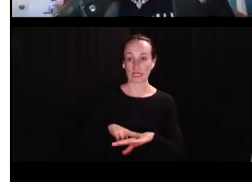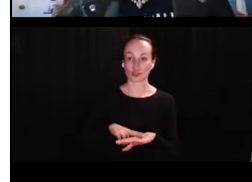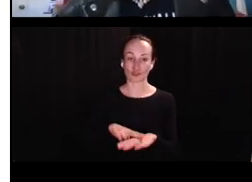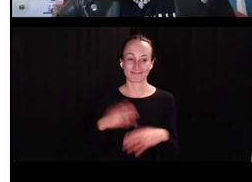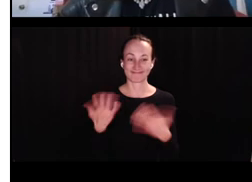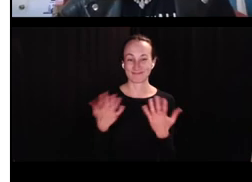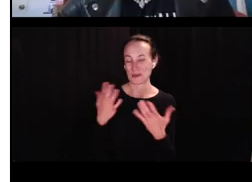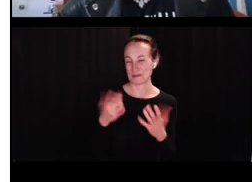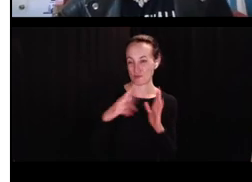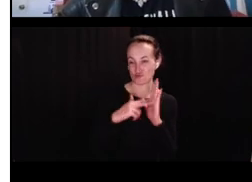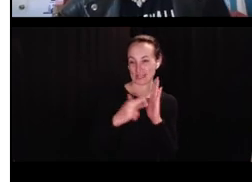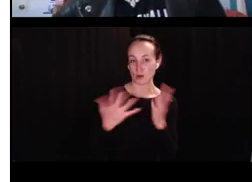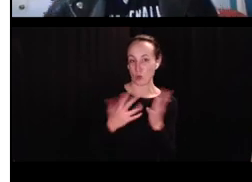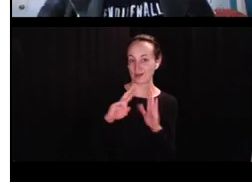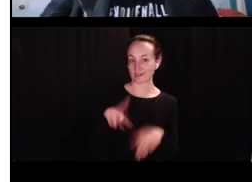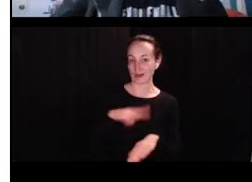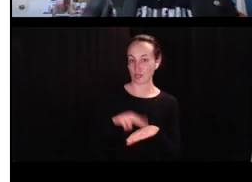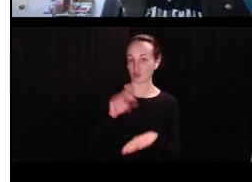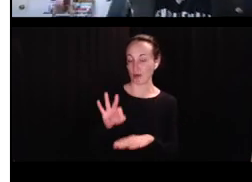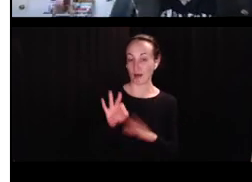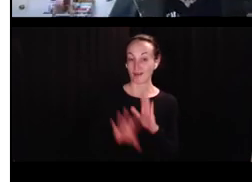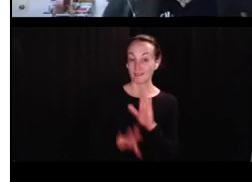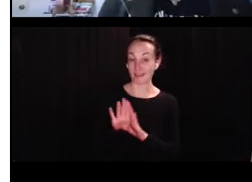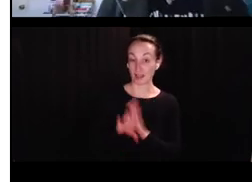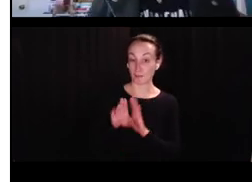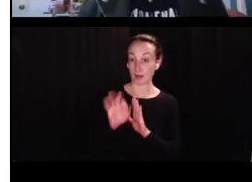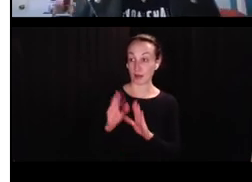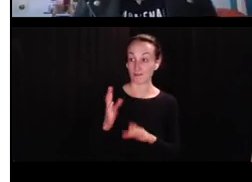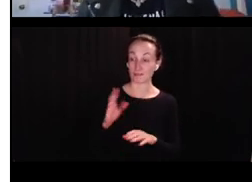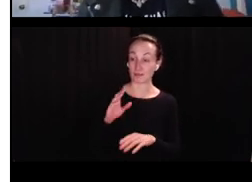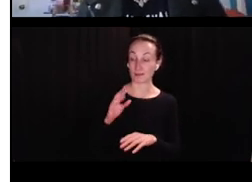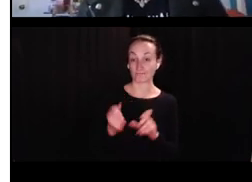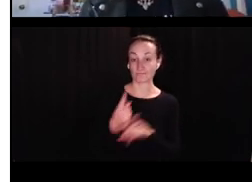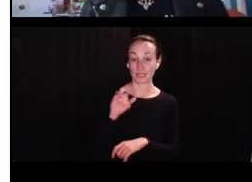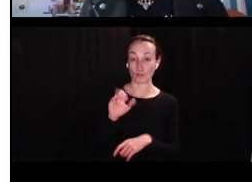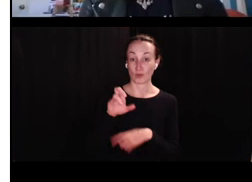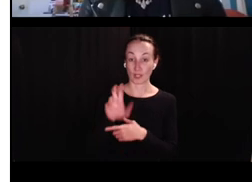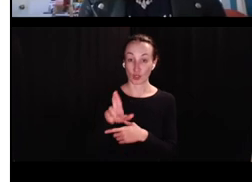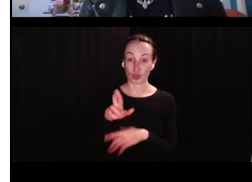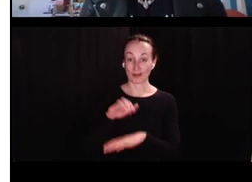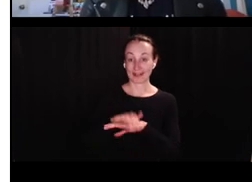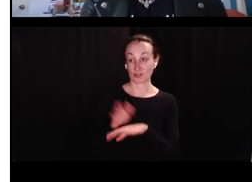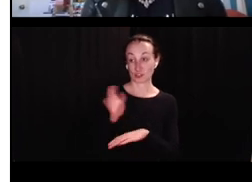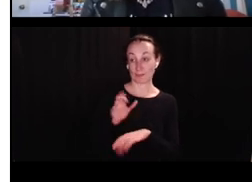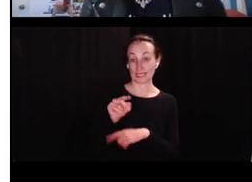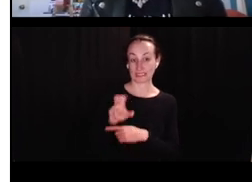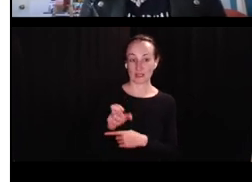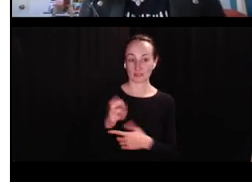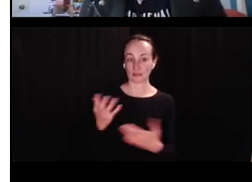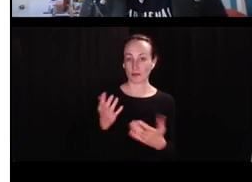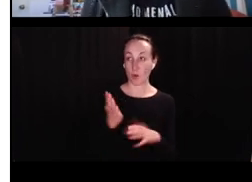So what is the nature of the development of regular past tense? And is it best described as a U-shaped learning function?